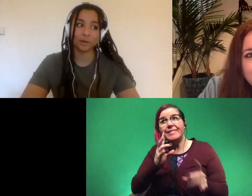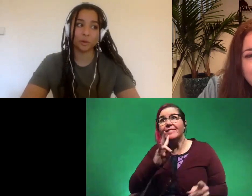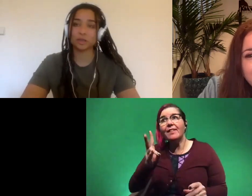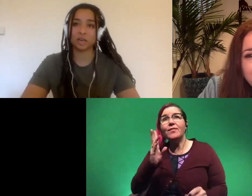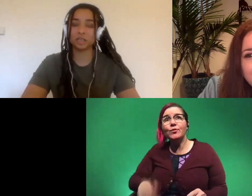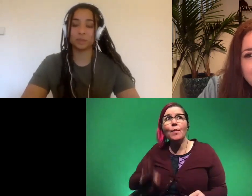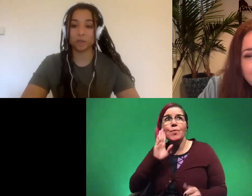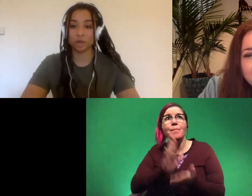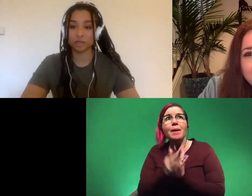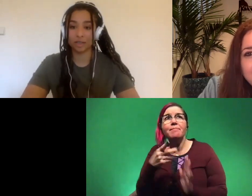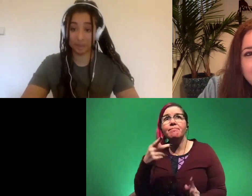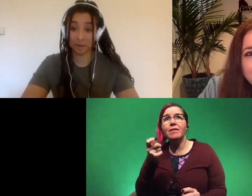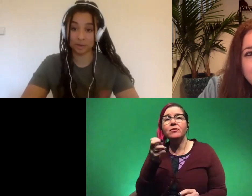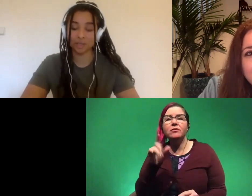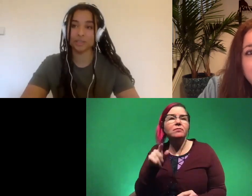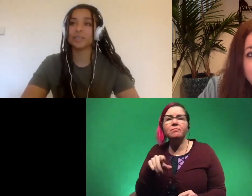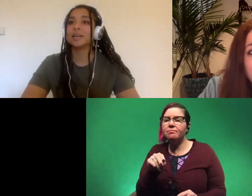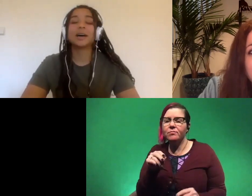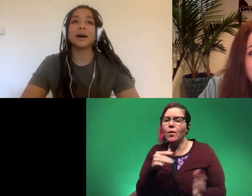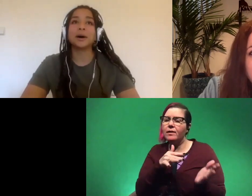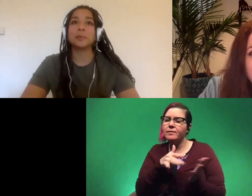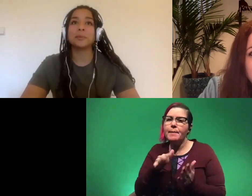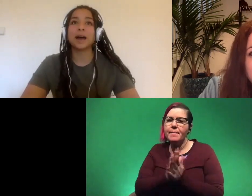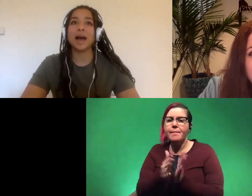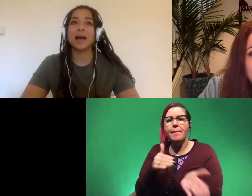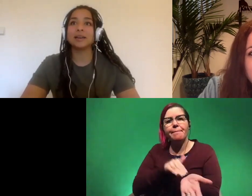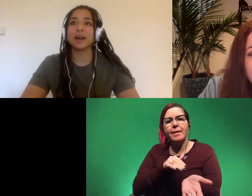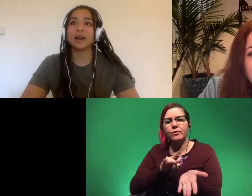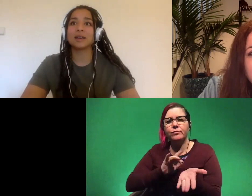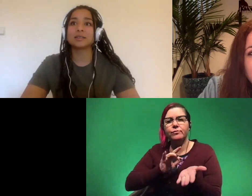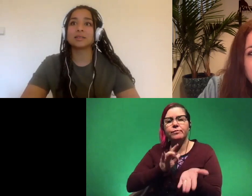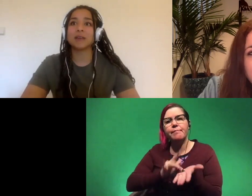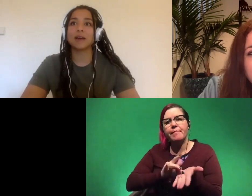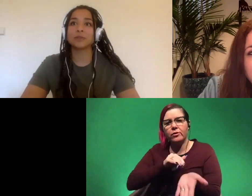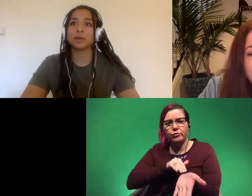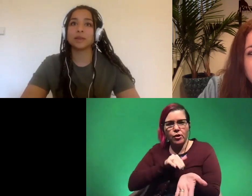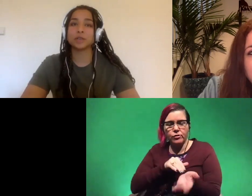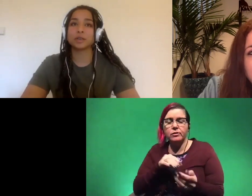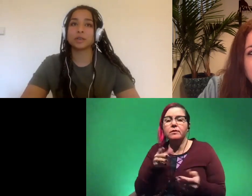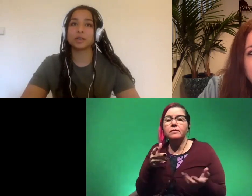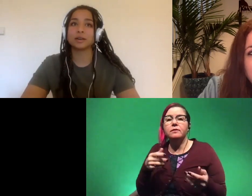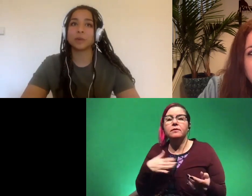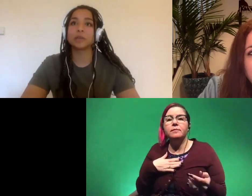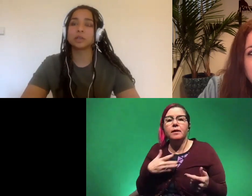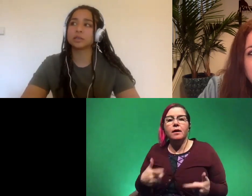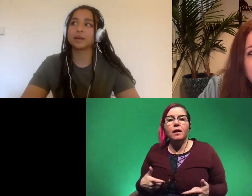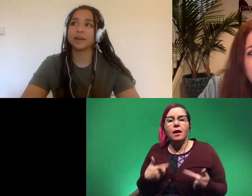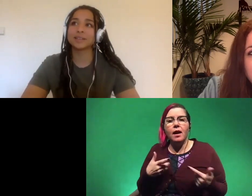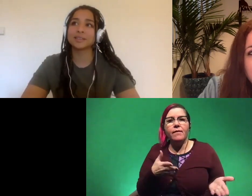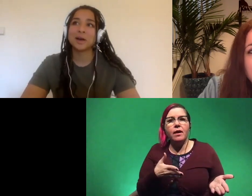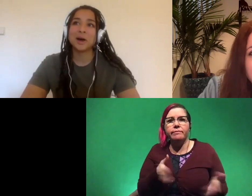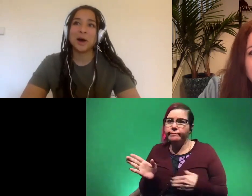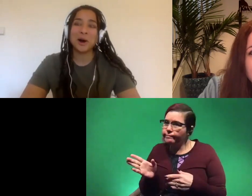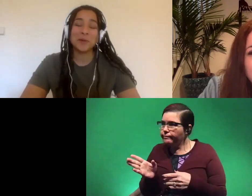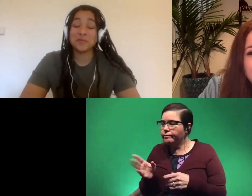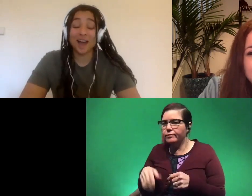was studying to be a doctor like a medical doctor um and after my life took a right turn i guess